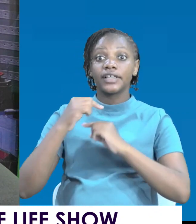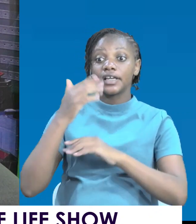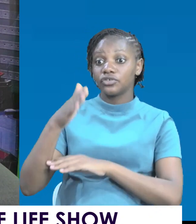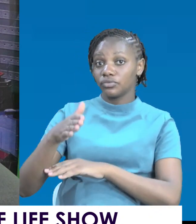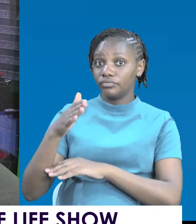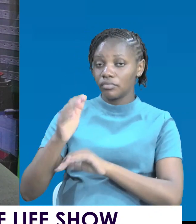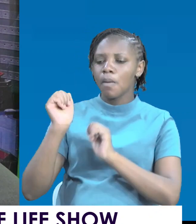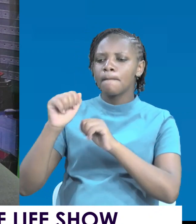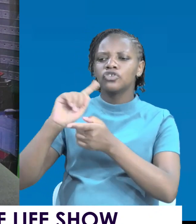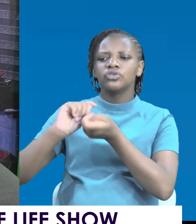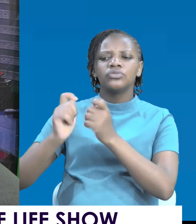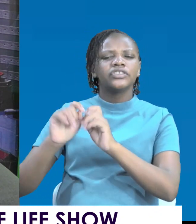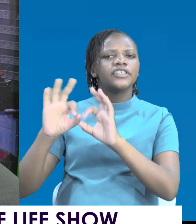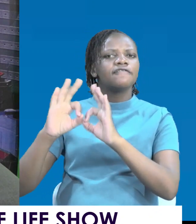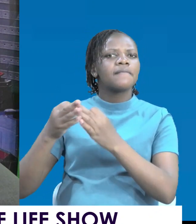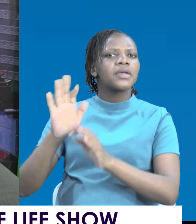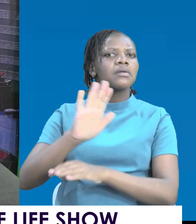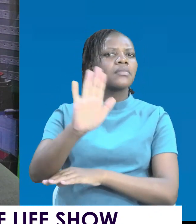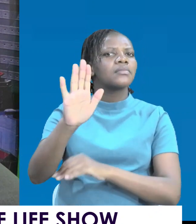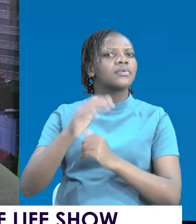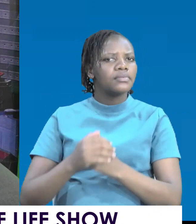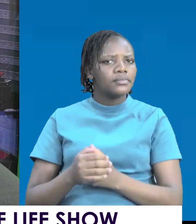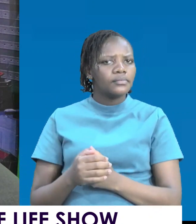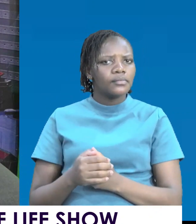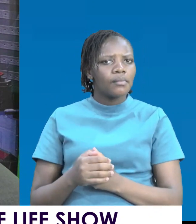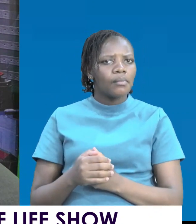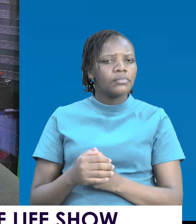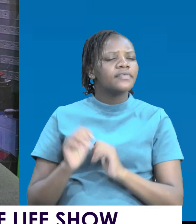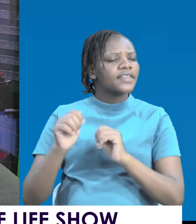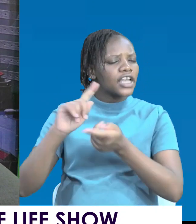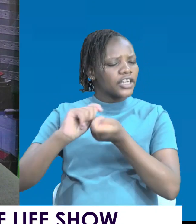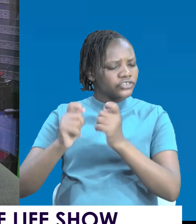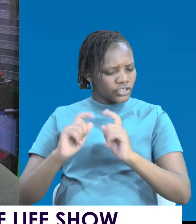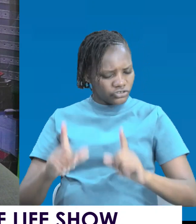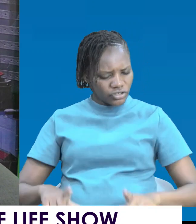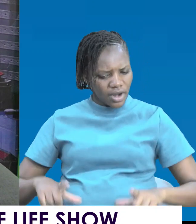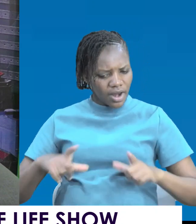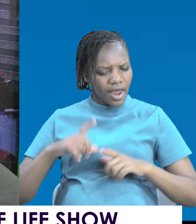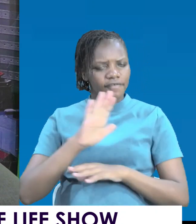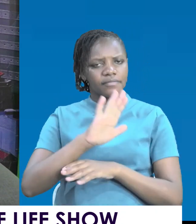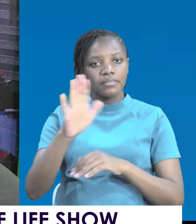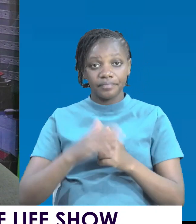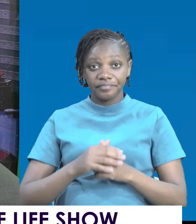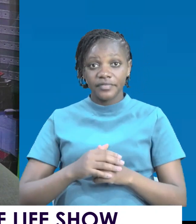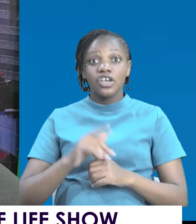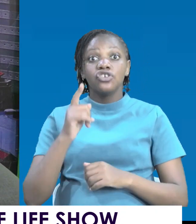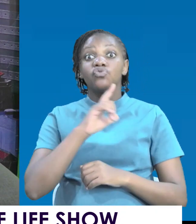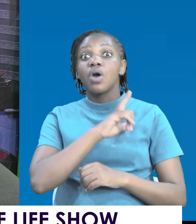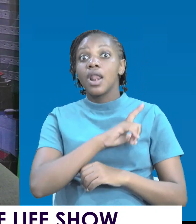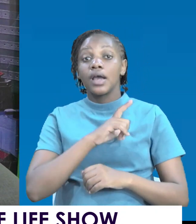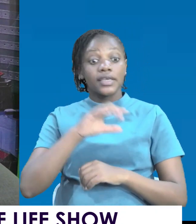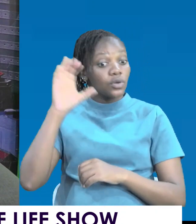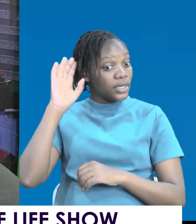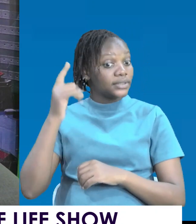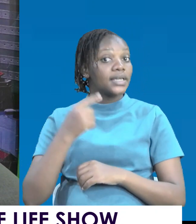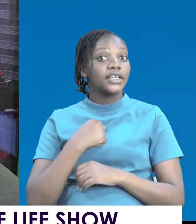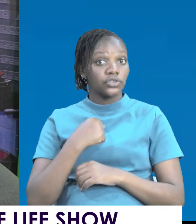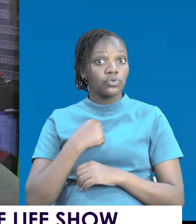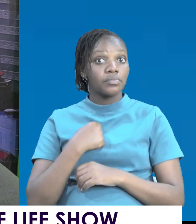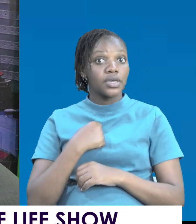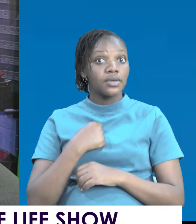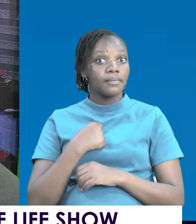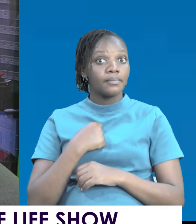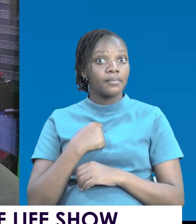generation, can change your family, can change your life. You are very lucky that you are listening to me. You are